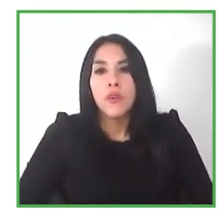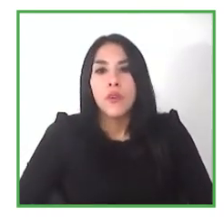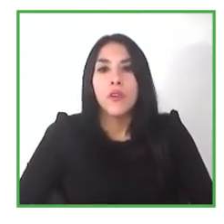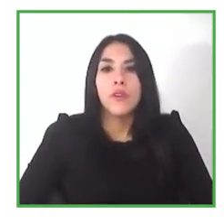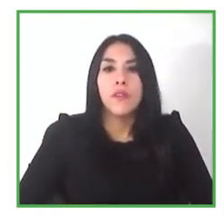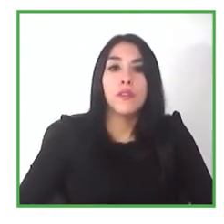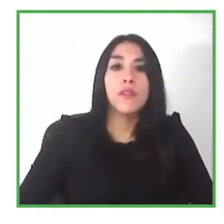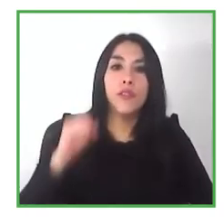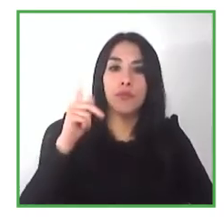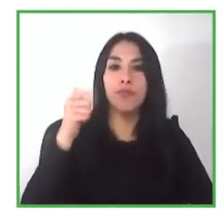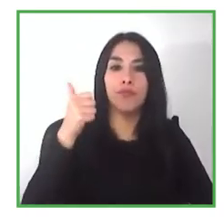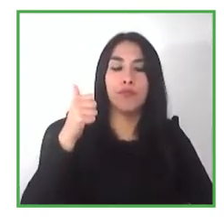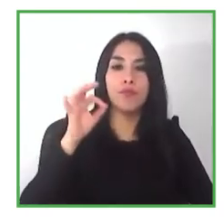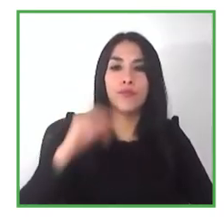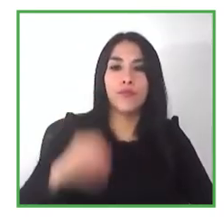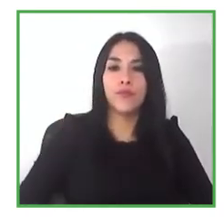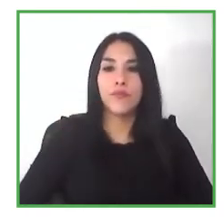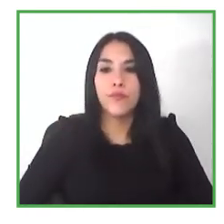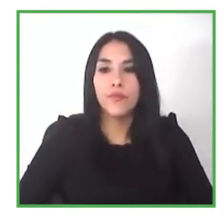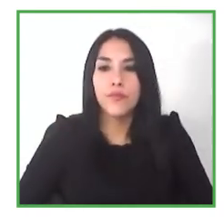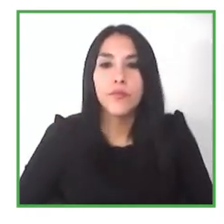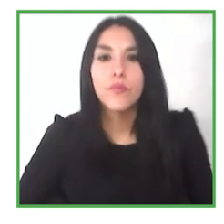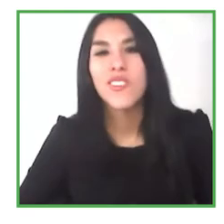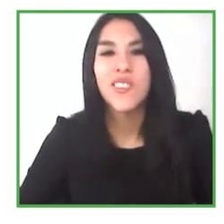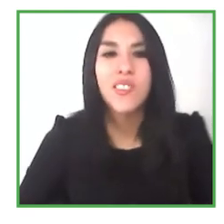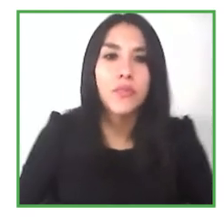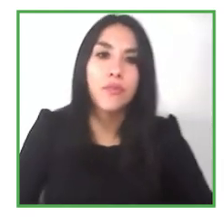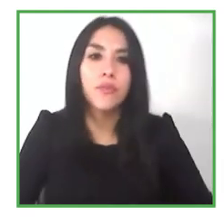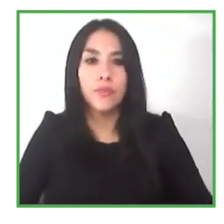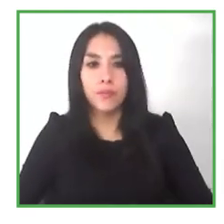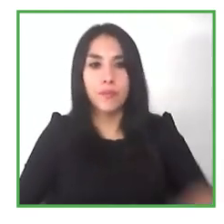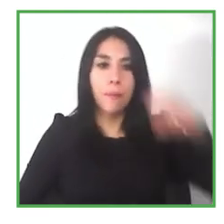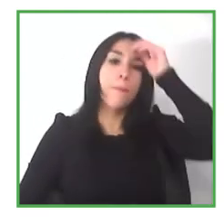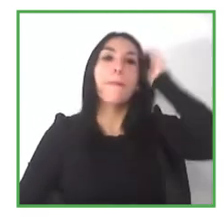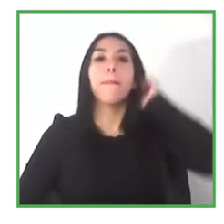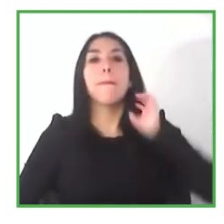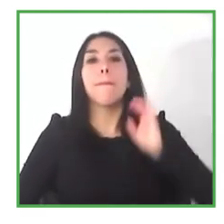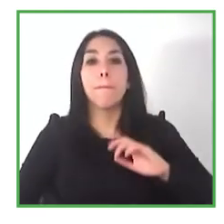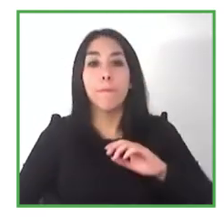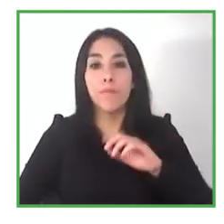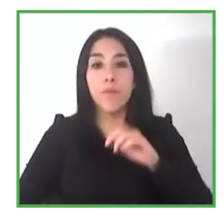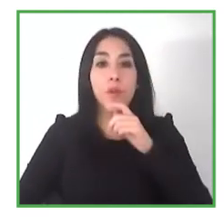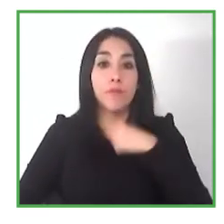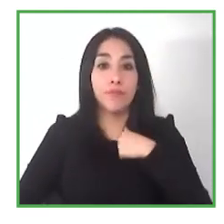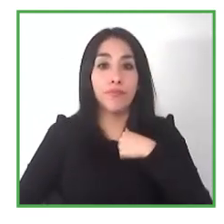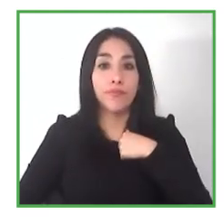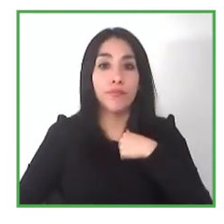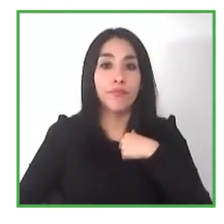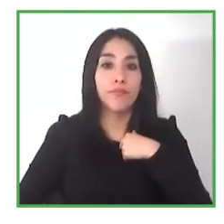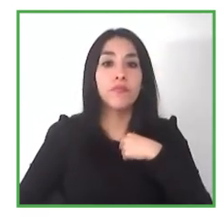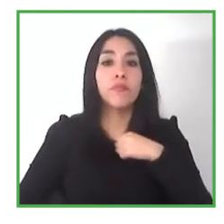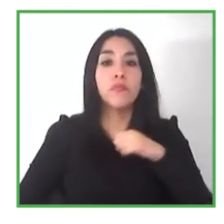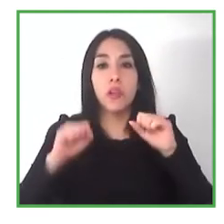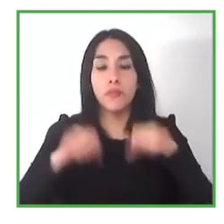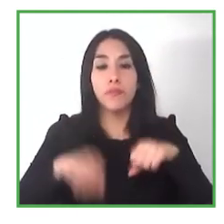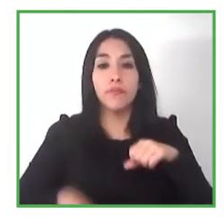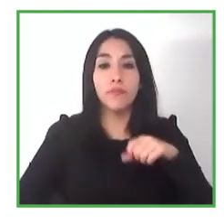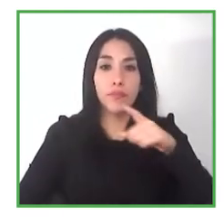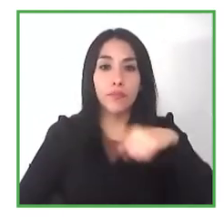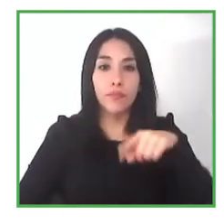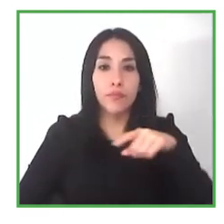in those those things that they said and also like setting by base that